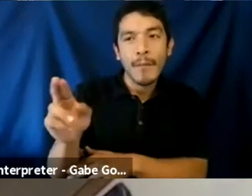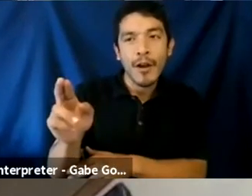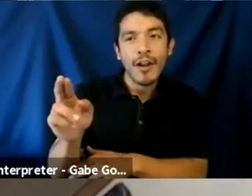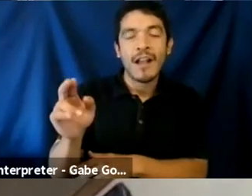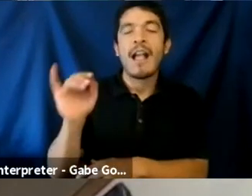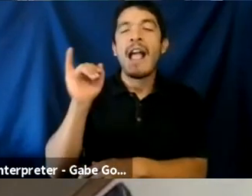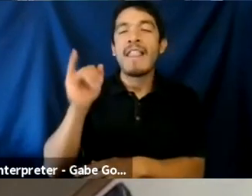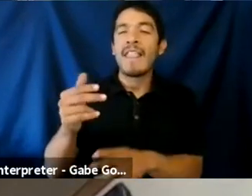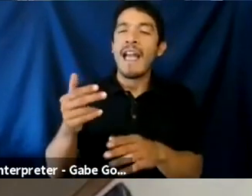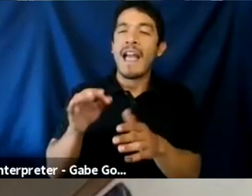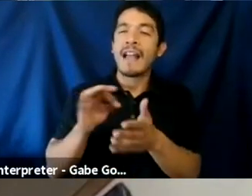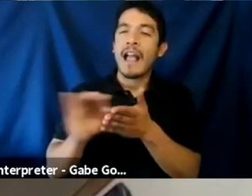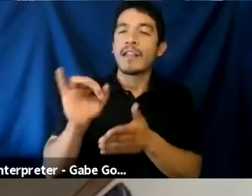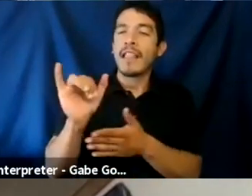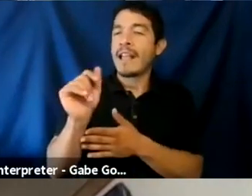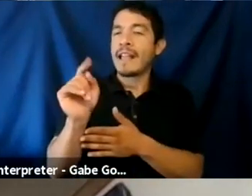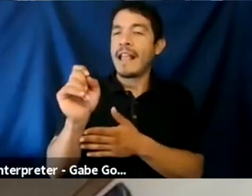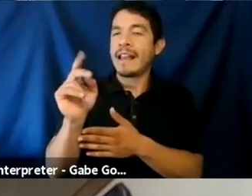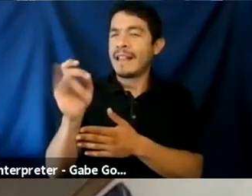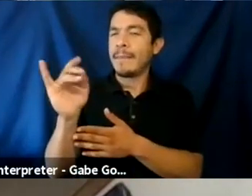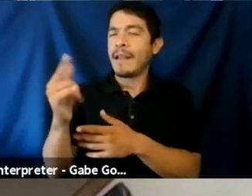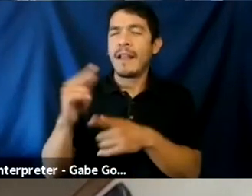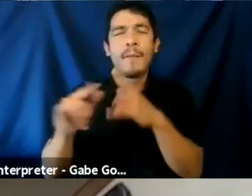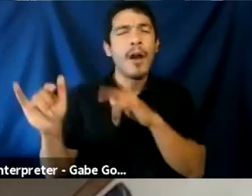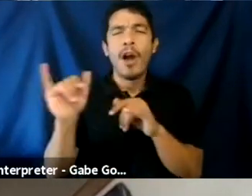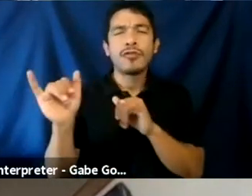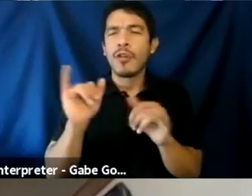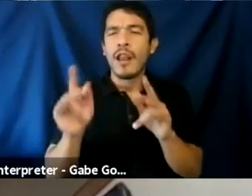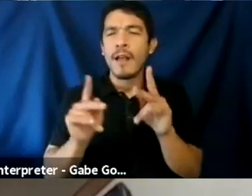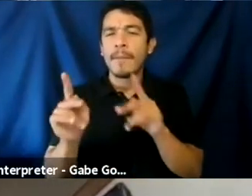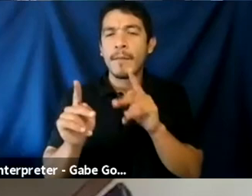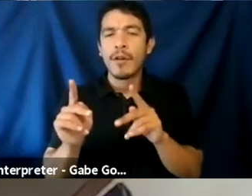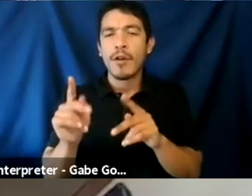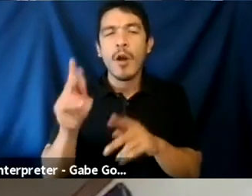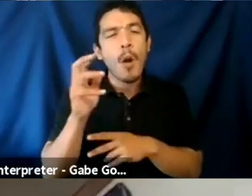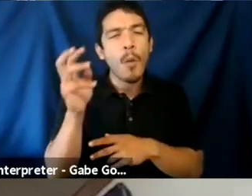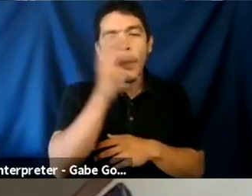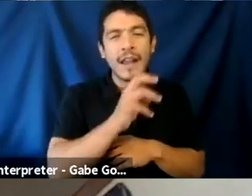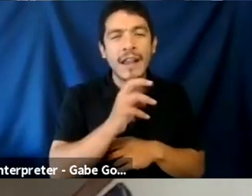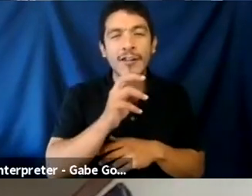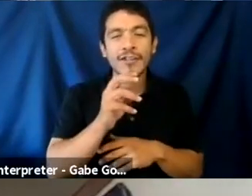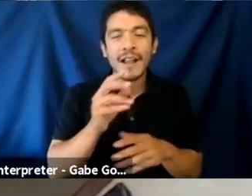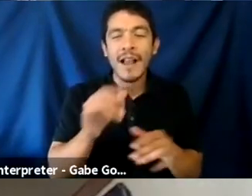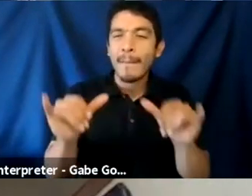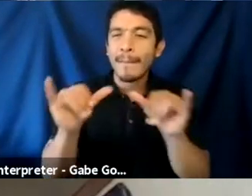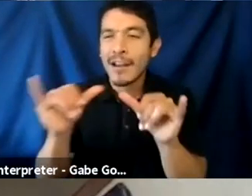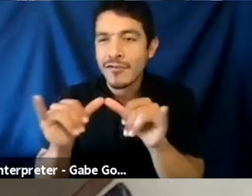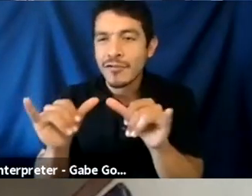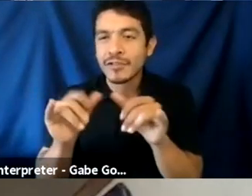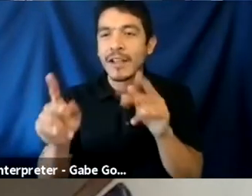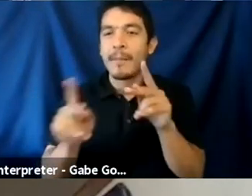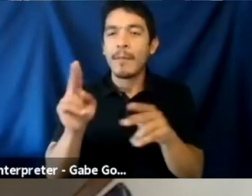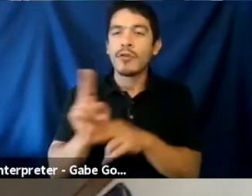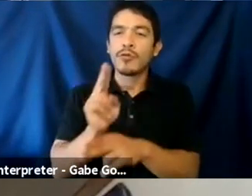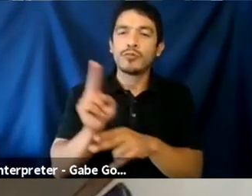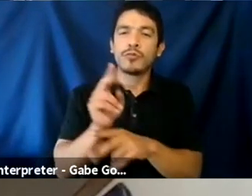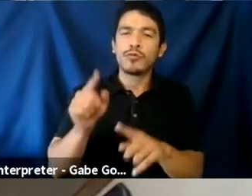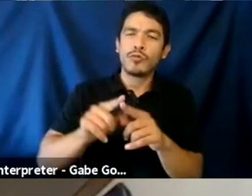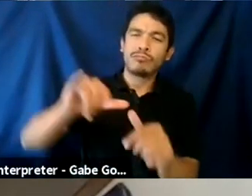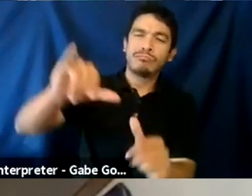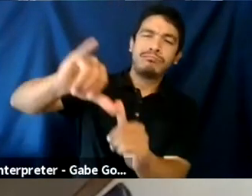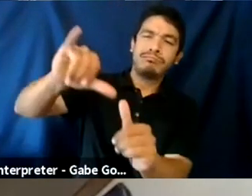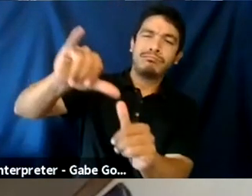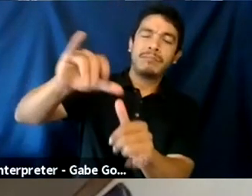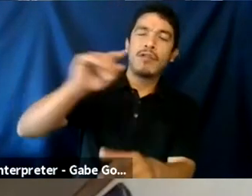that kind of like gatekeeping, but also like these, these, these, uh, uh, weird metrics and these measures that people like, you know, uh, enforce,